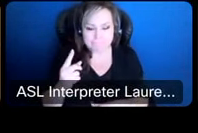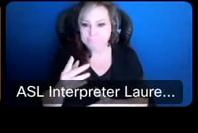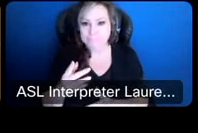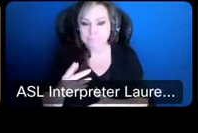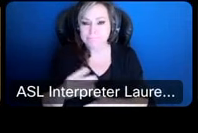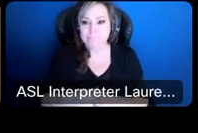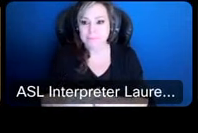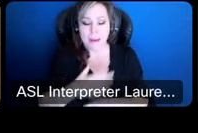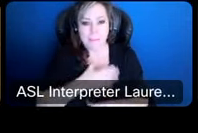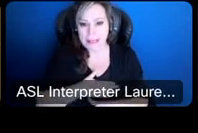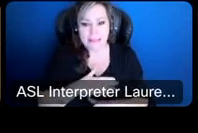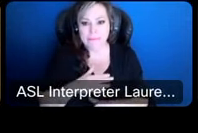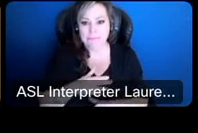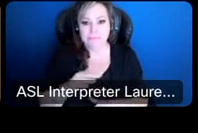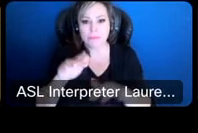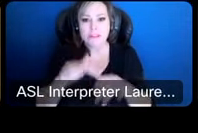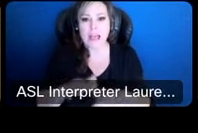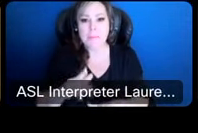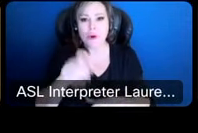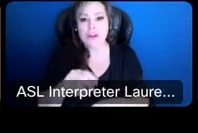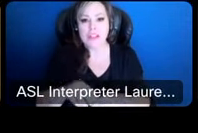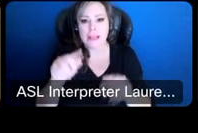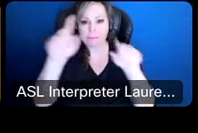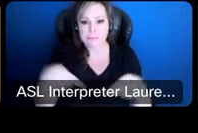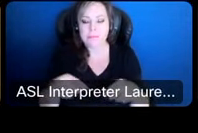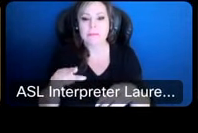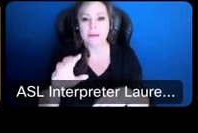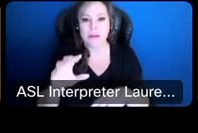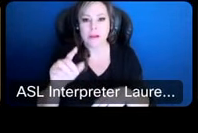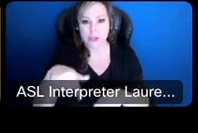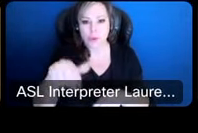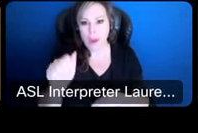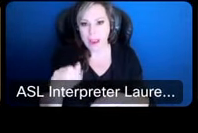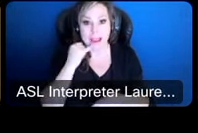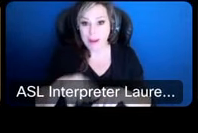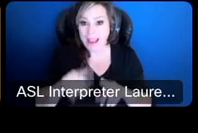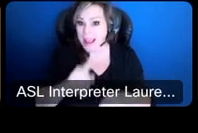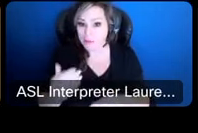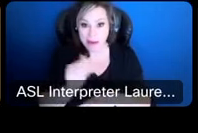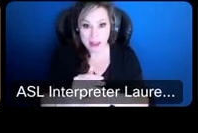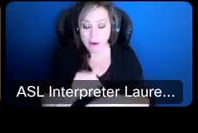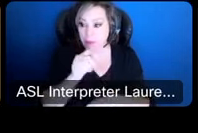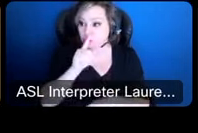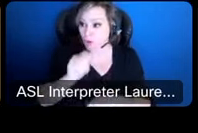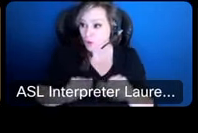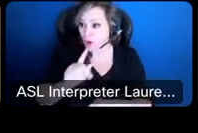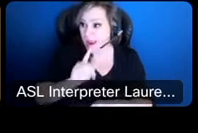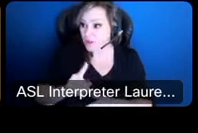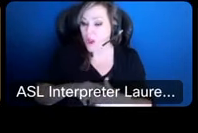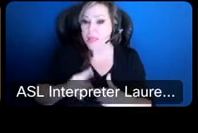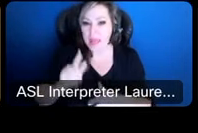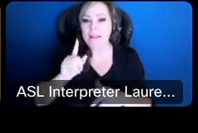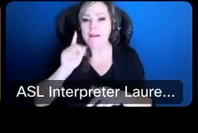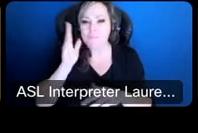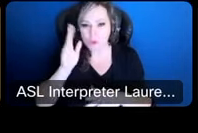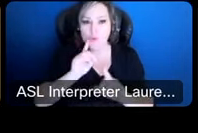like i said please uh put some questions in the question function and if we don't answer them tonight or i don't know the answer to that question we will get to them in the future